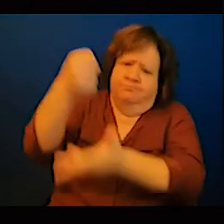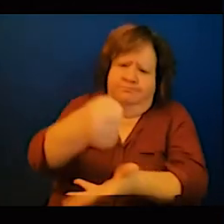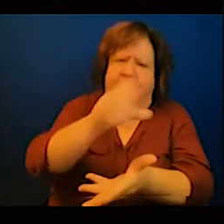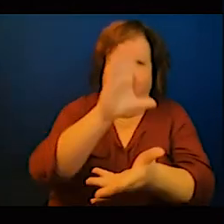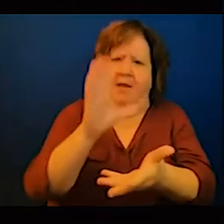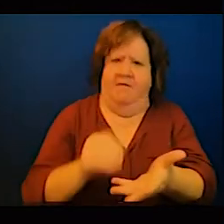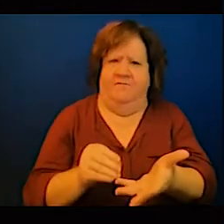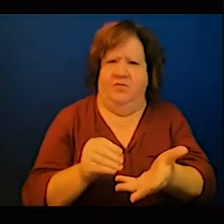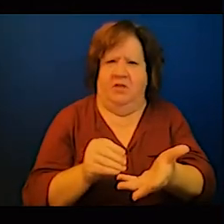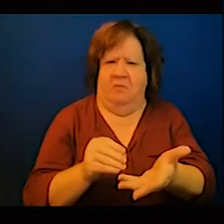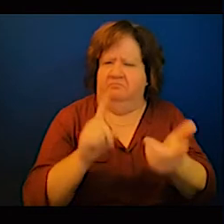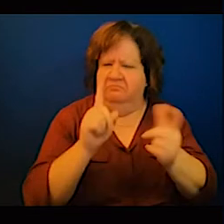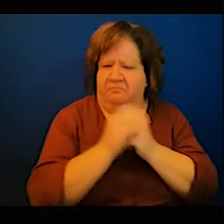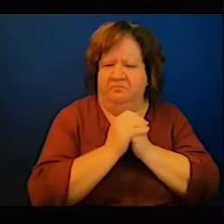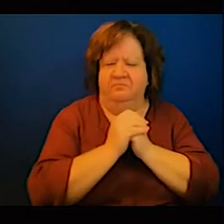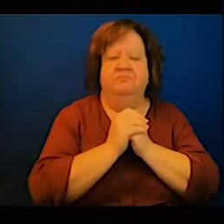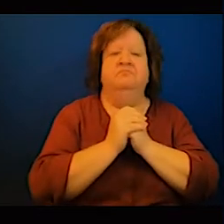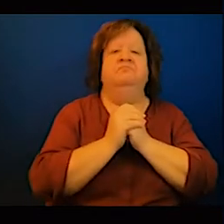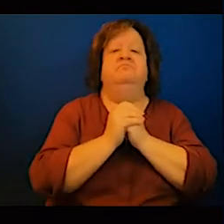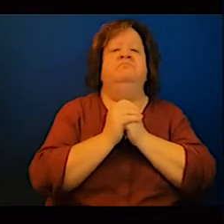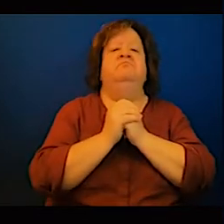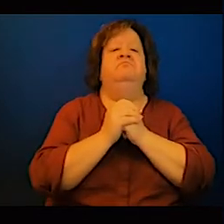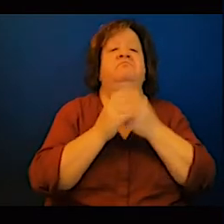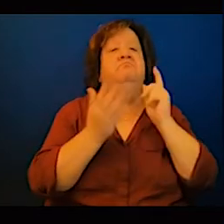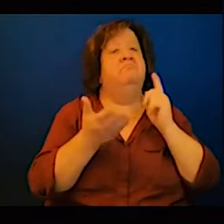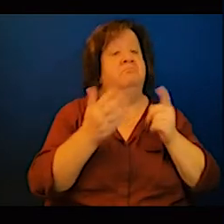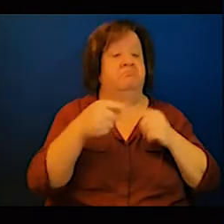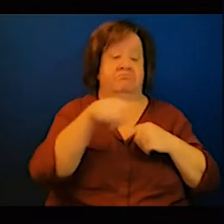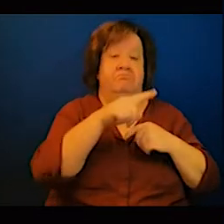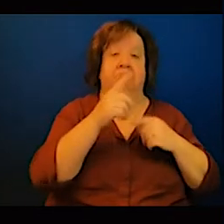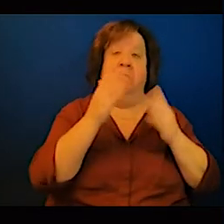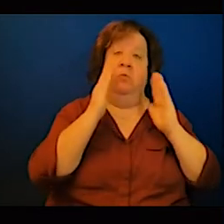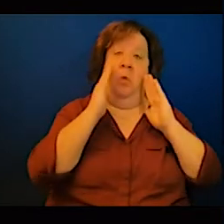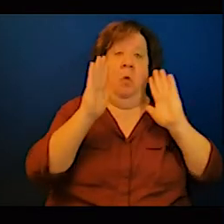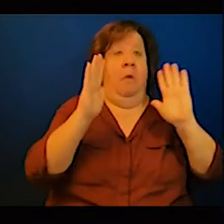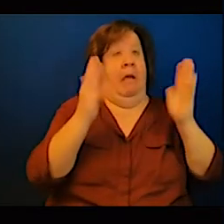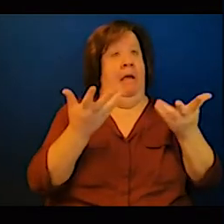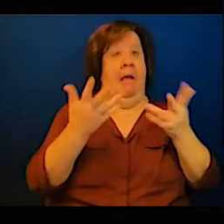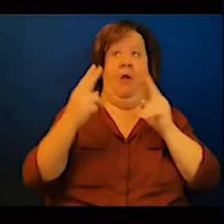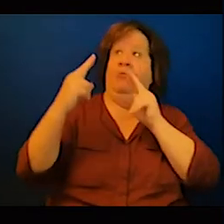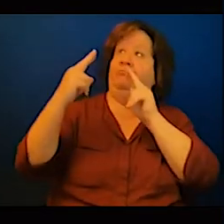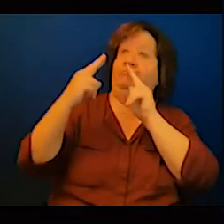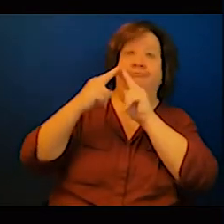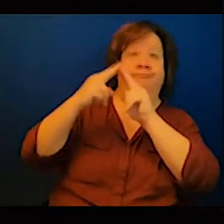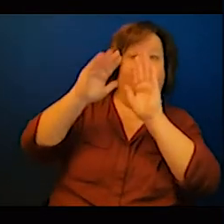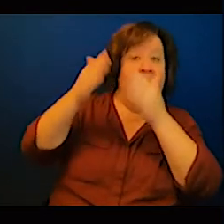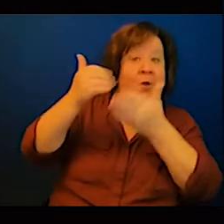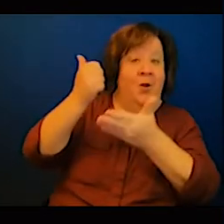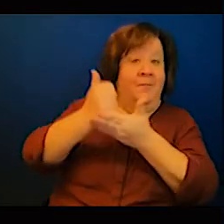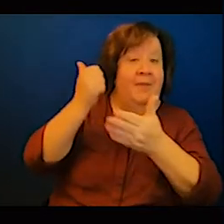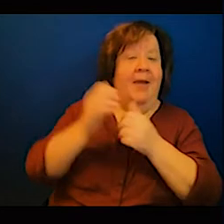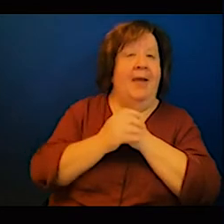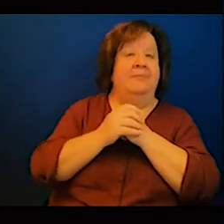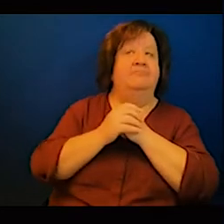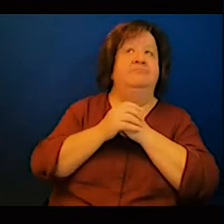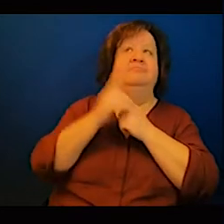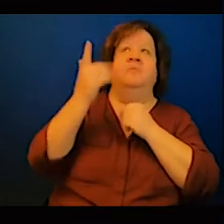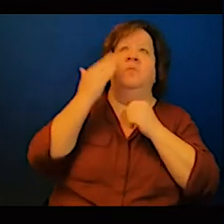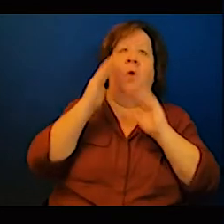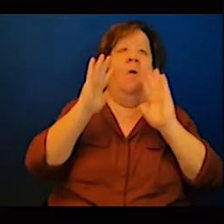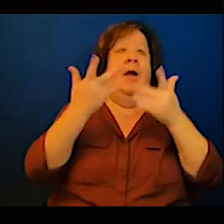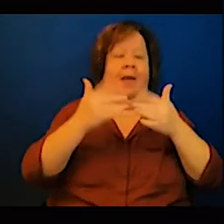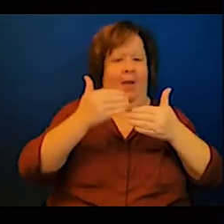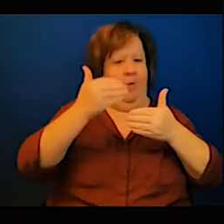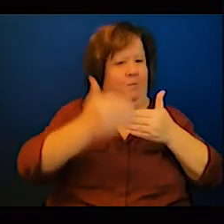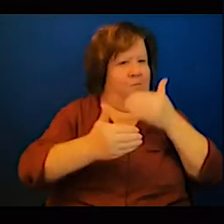displacement to reach the displacement level if we go that way again definitely we shall not be able to get the impact